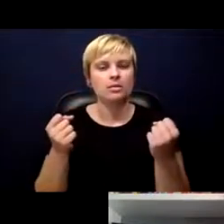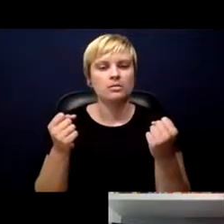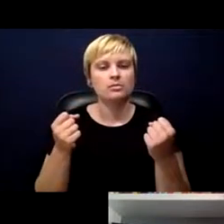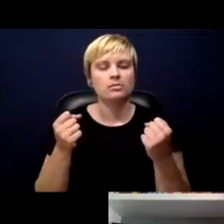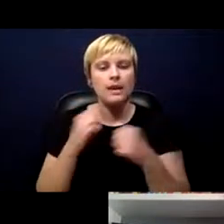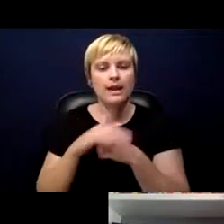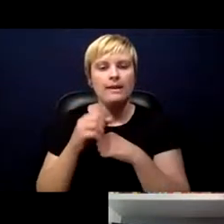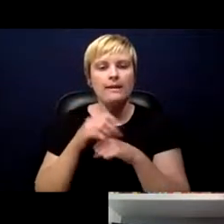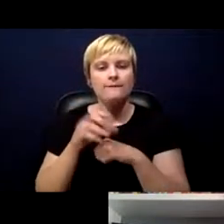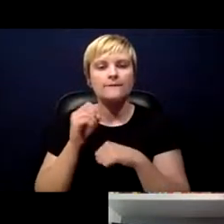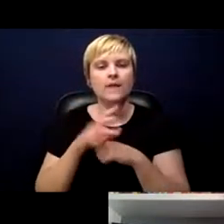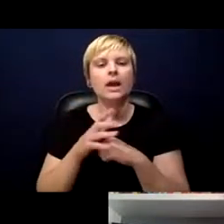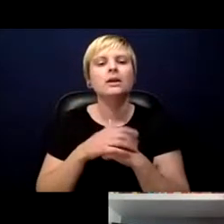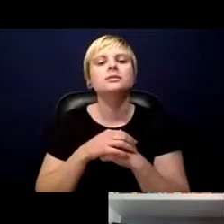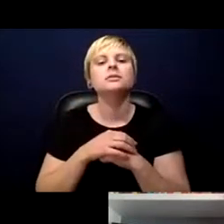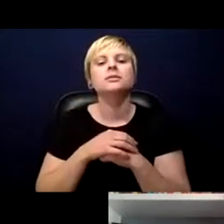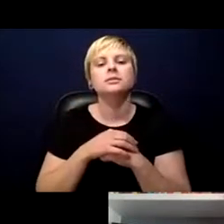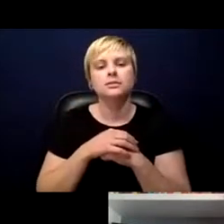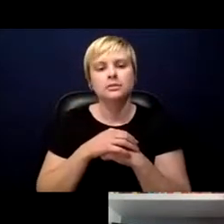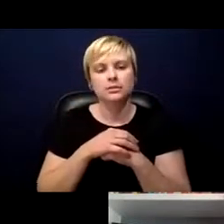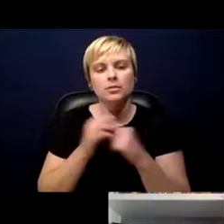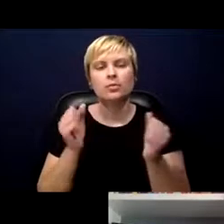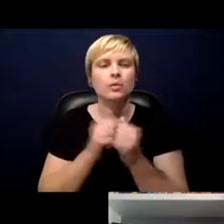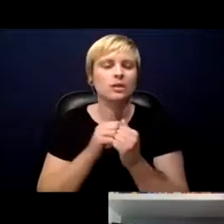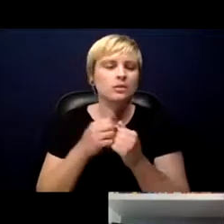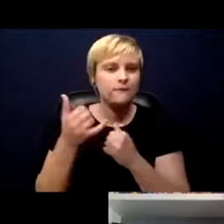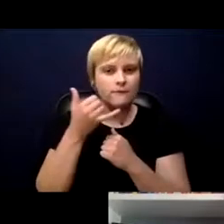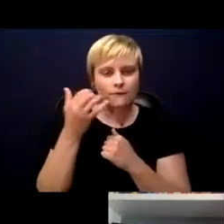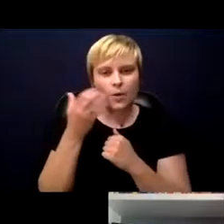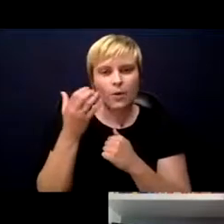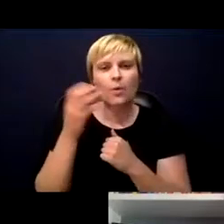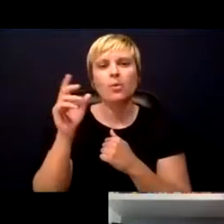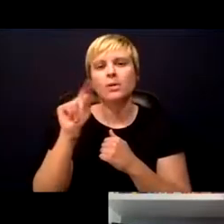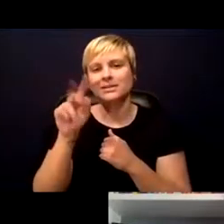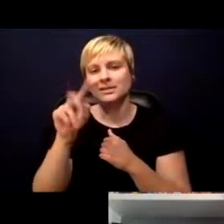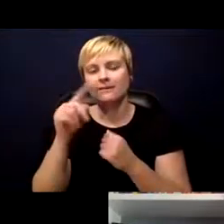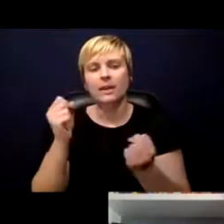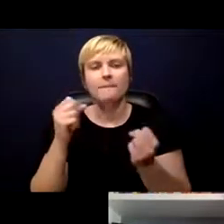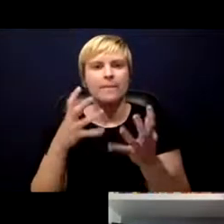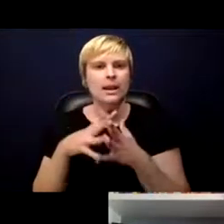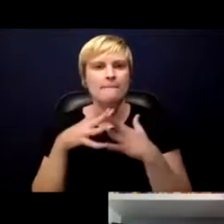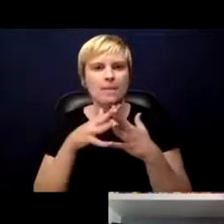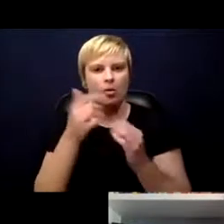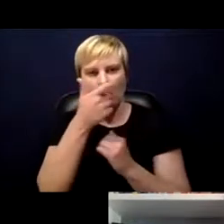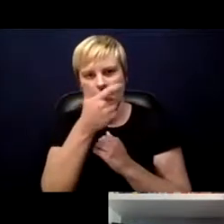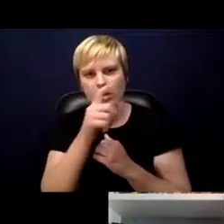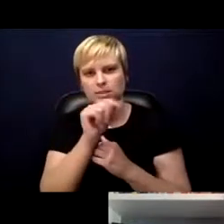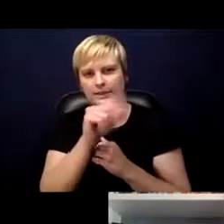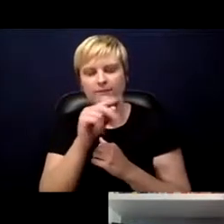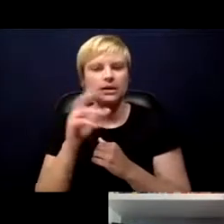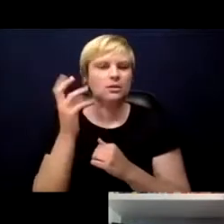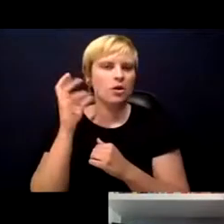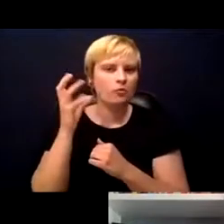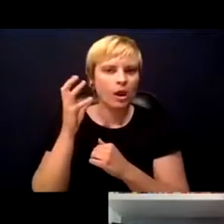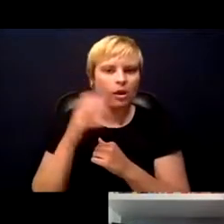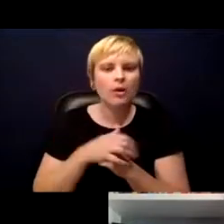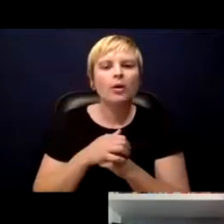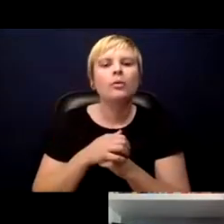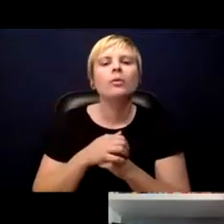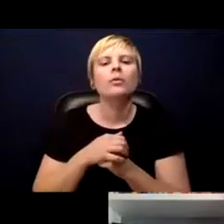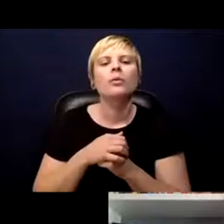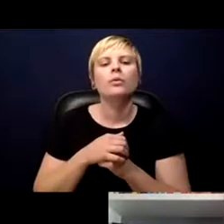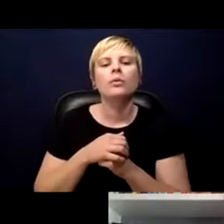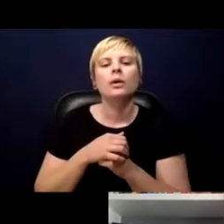people's cell phones, television. A lot of Americans watch television, the radio station, and the mode of